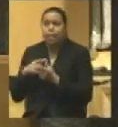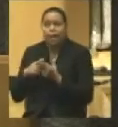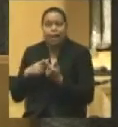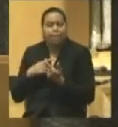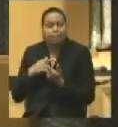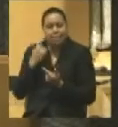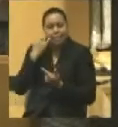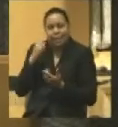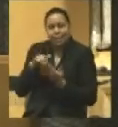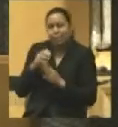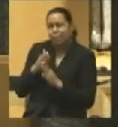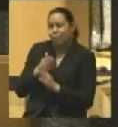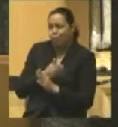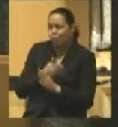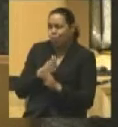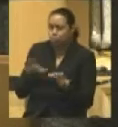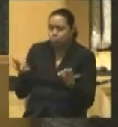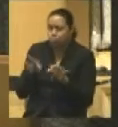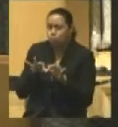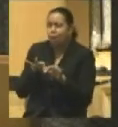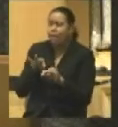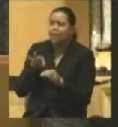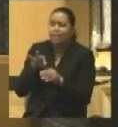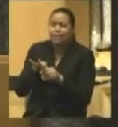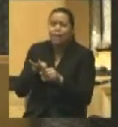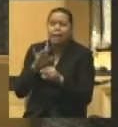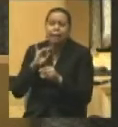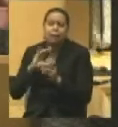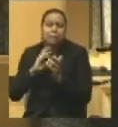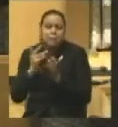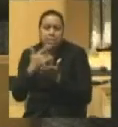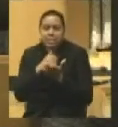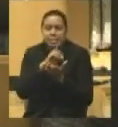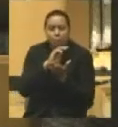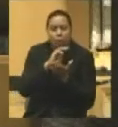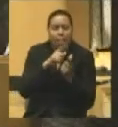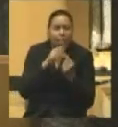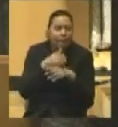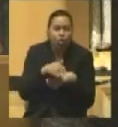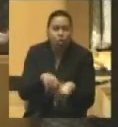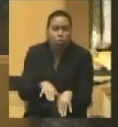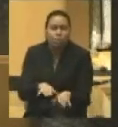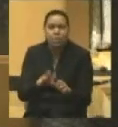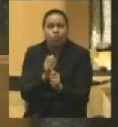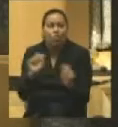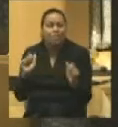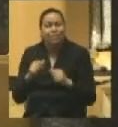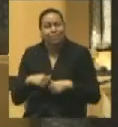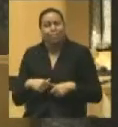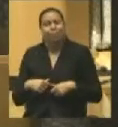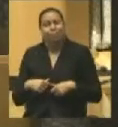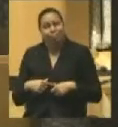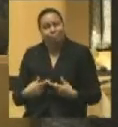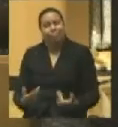that before elections, critical elections, they rounded up Democrats, and then after the election, let them go. And that